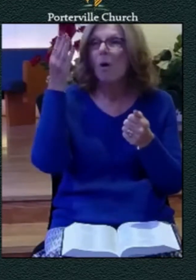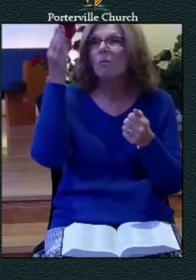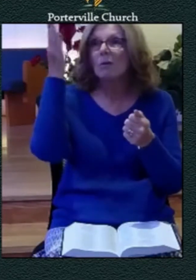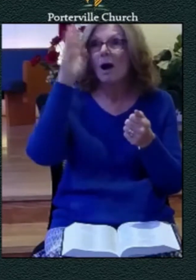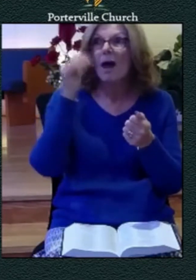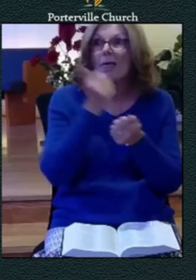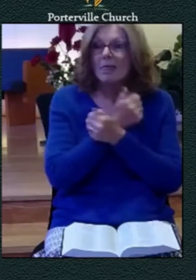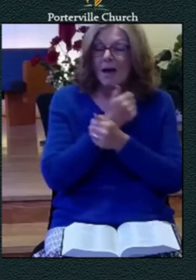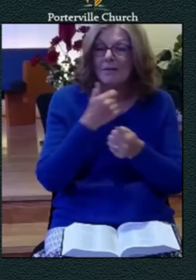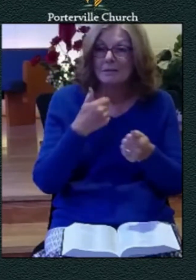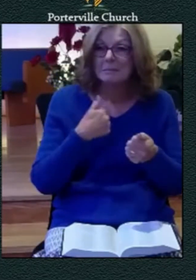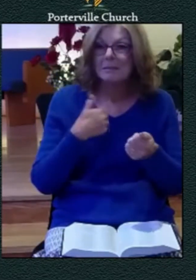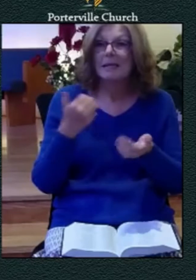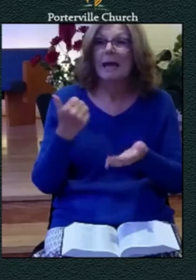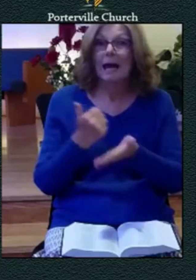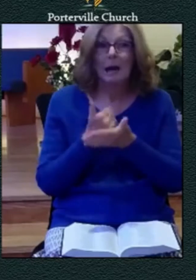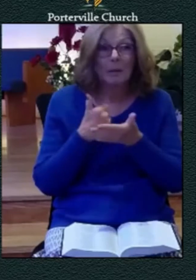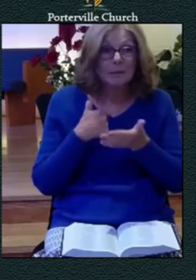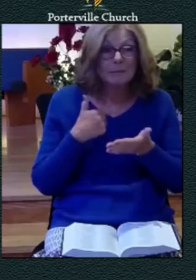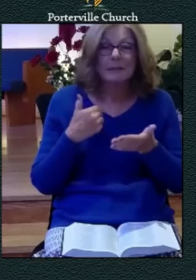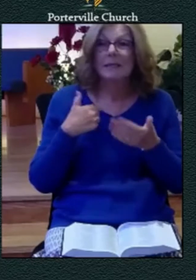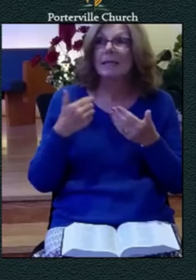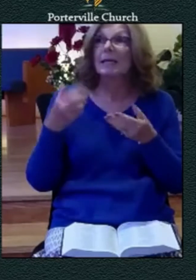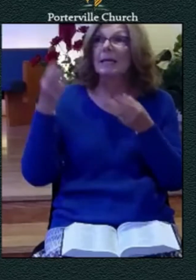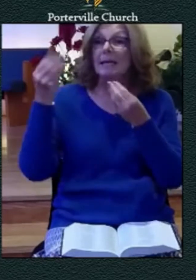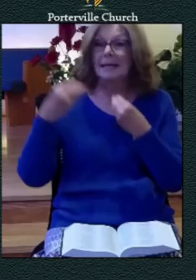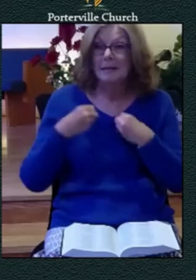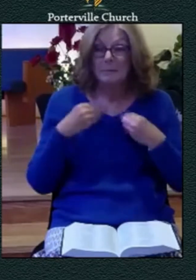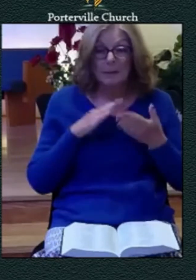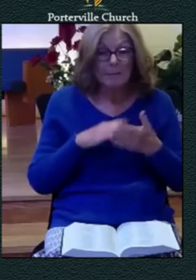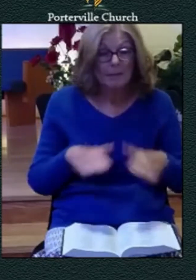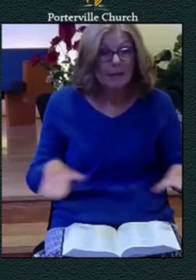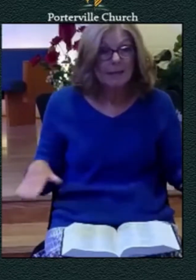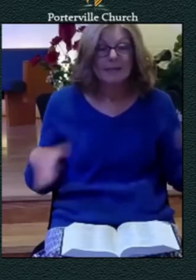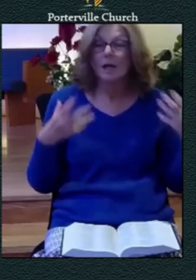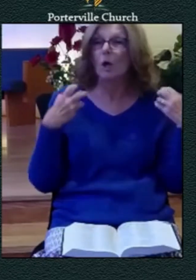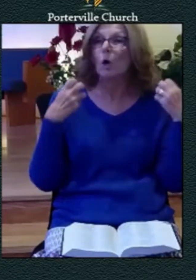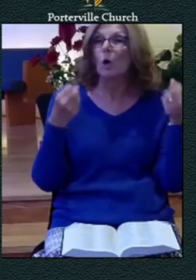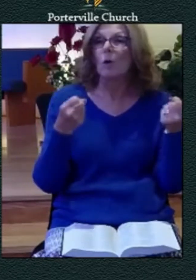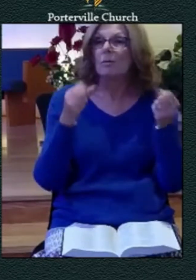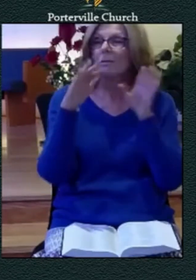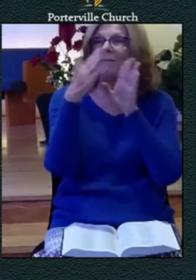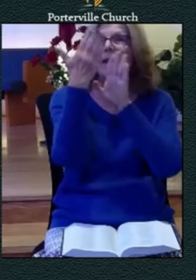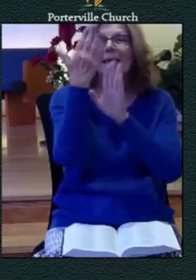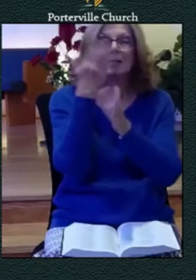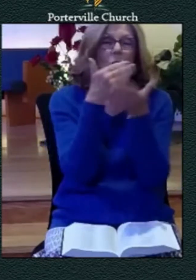and courage in the face of anything that can come to us